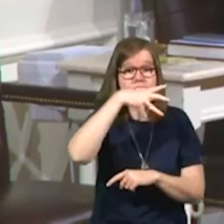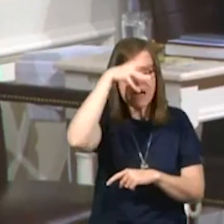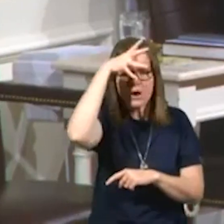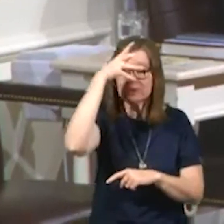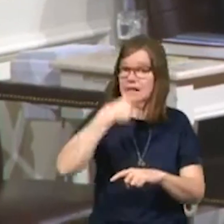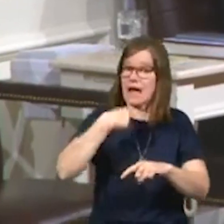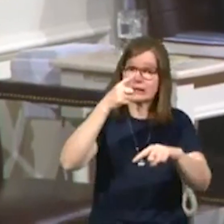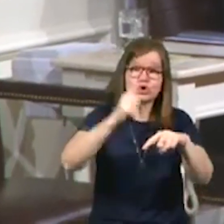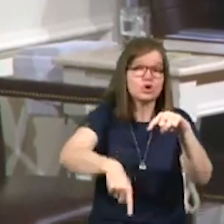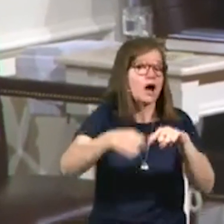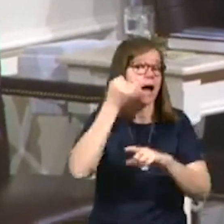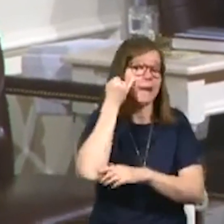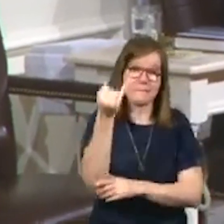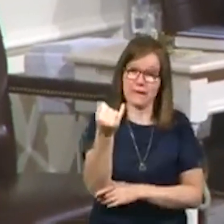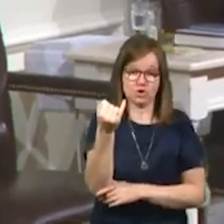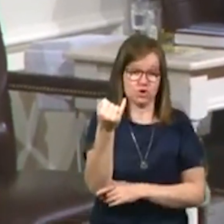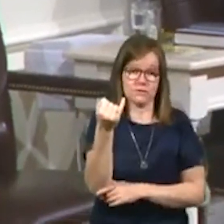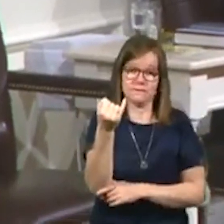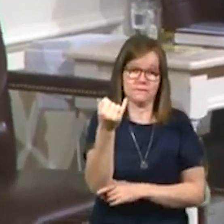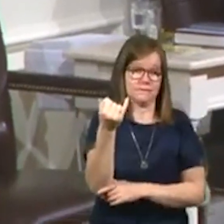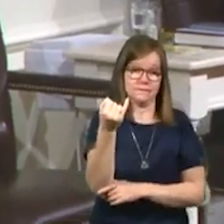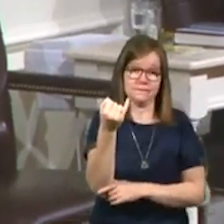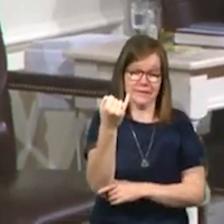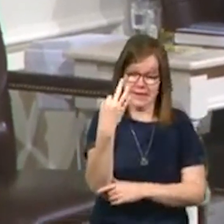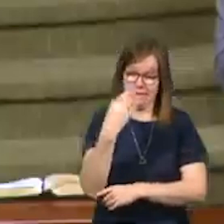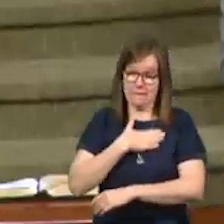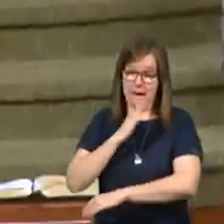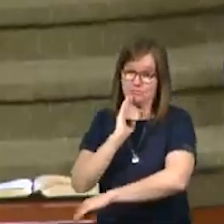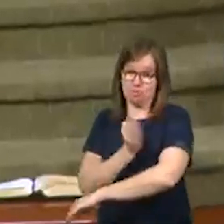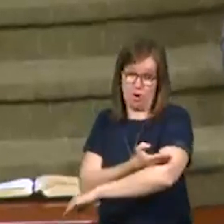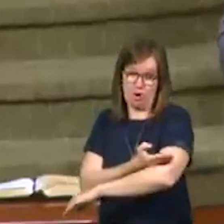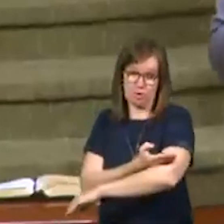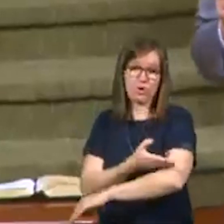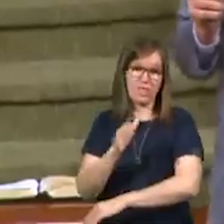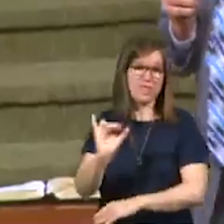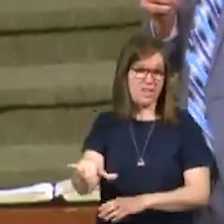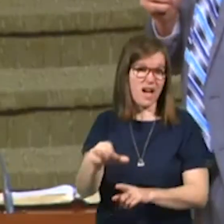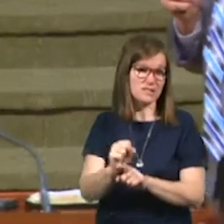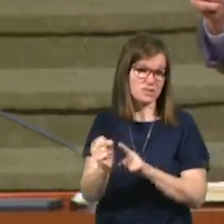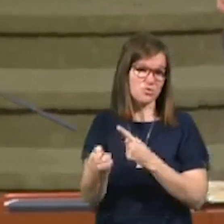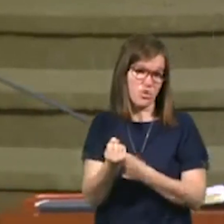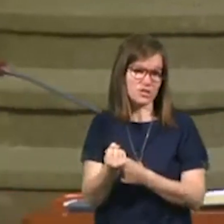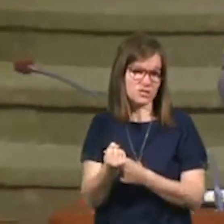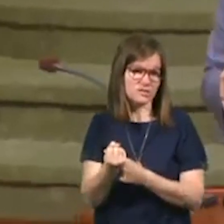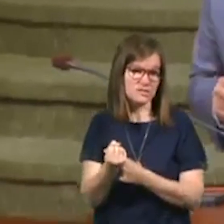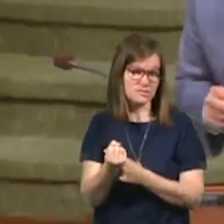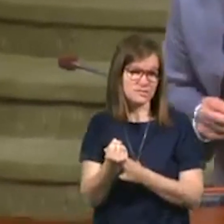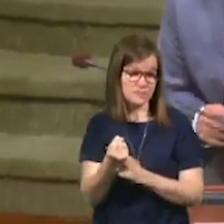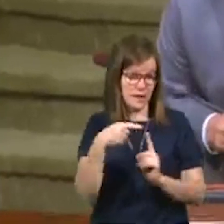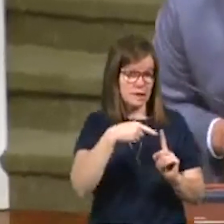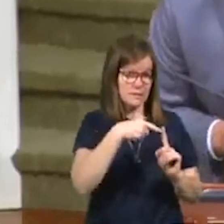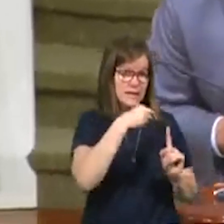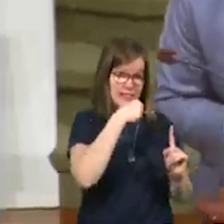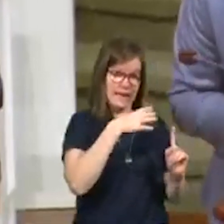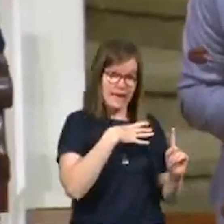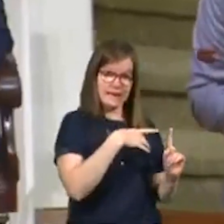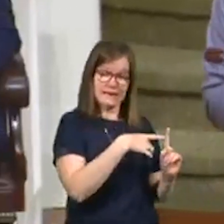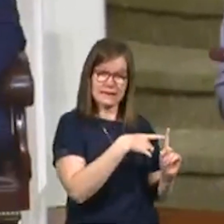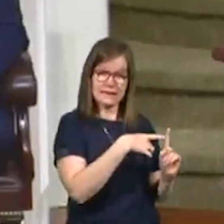I could not imagine if my daughter was in a situation like that. Here is a lady.